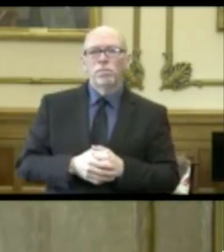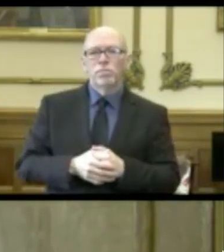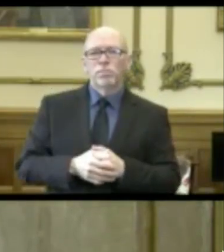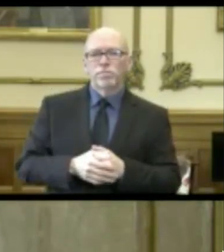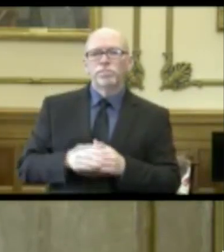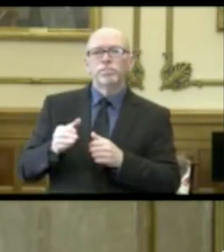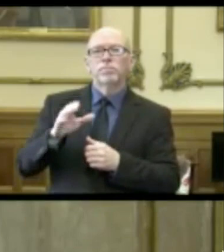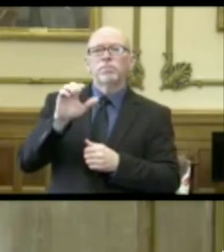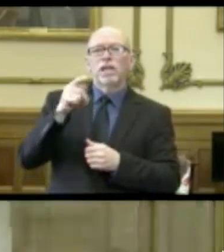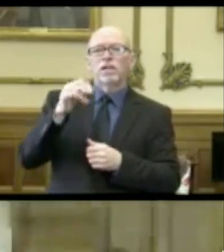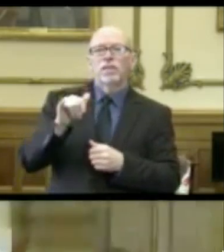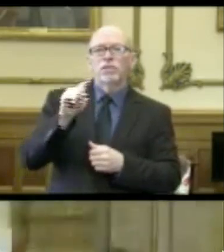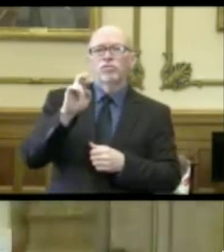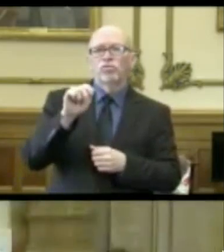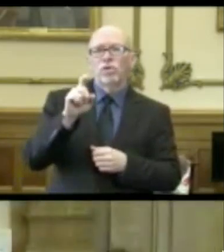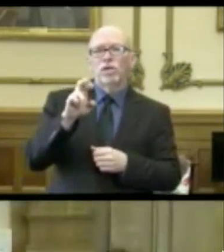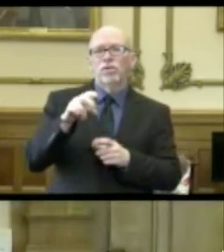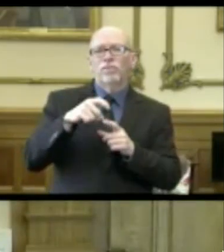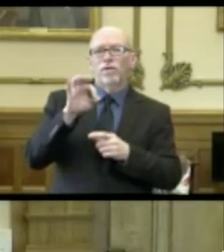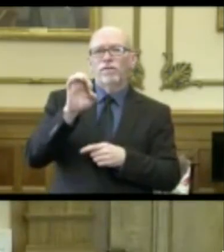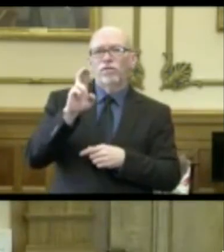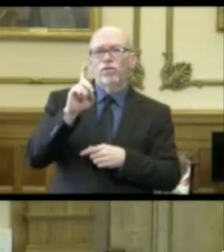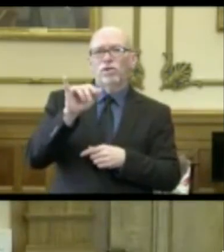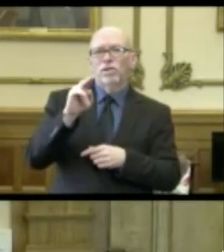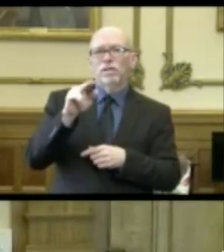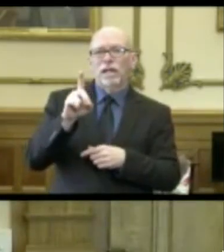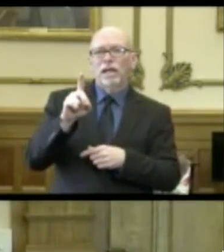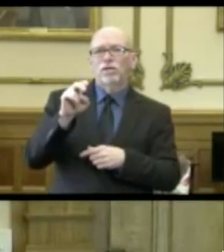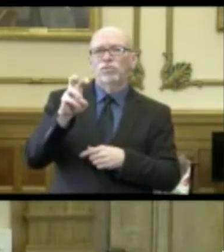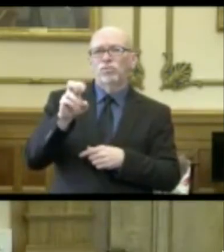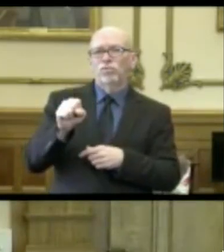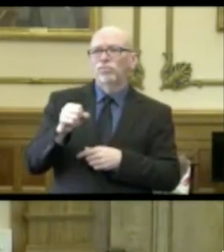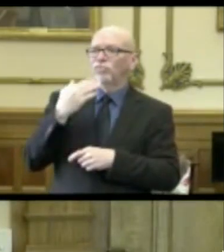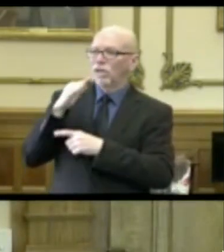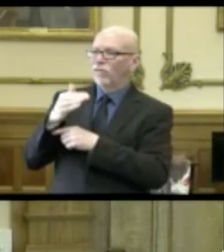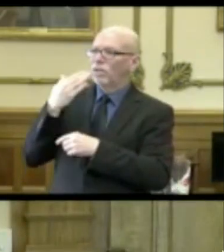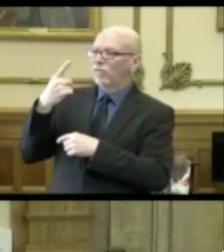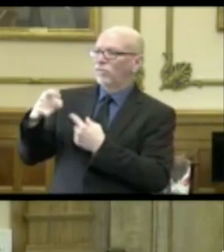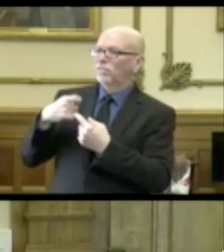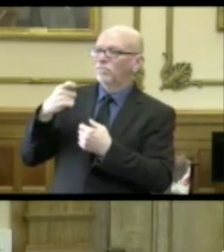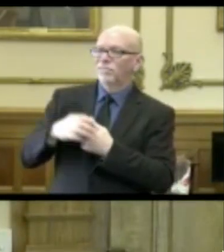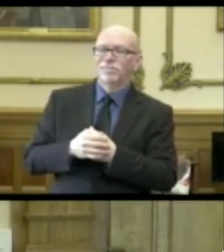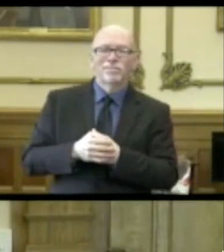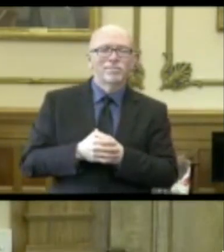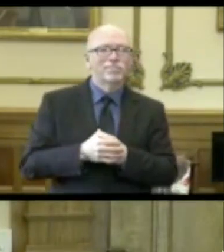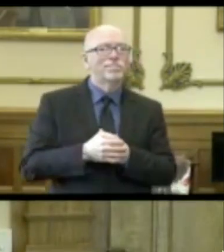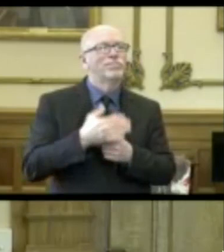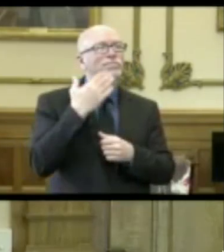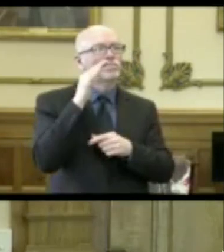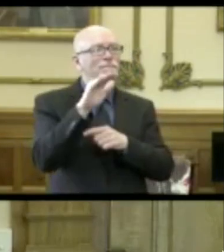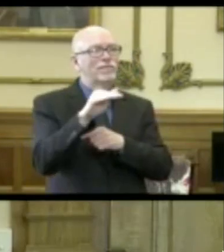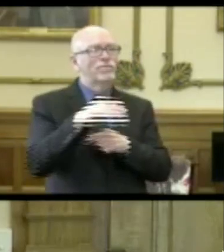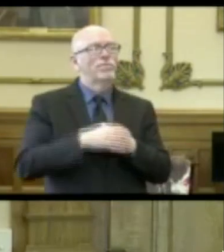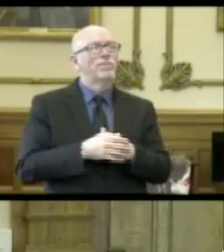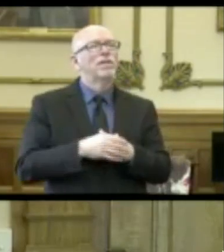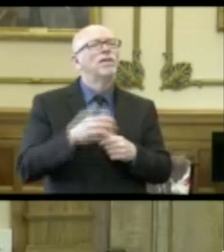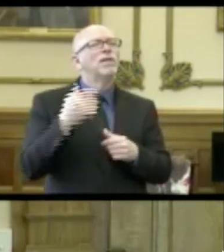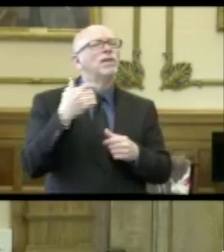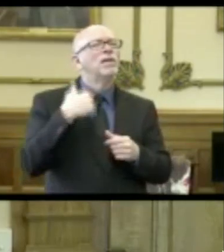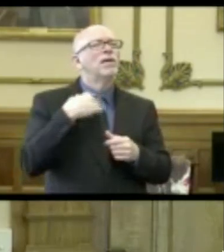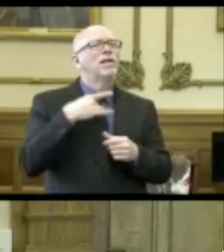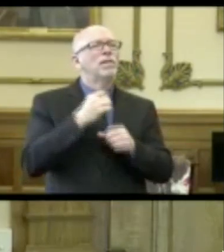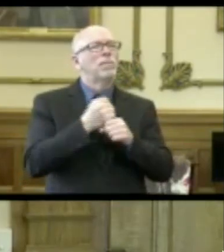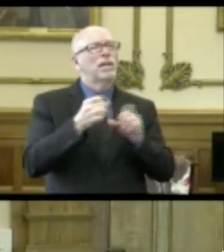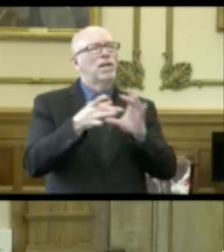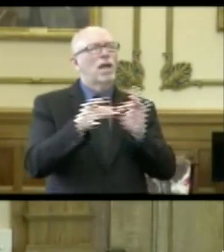Kathy Tretter, Ferdinand News. Good afternoon. Thanks for being with us. Good afternoon. I'd like to make